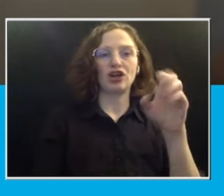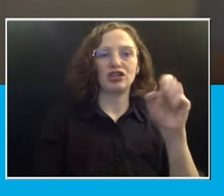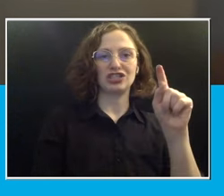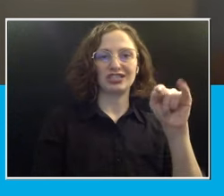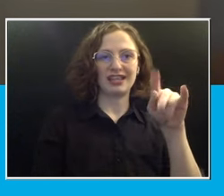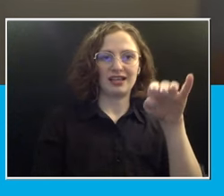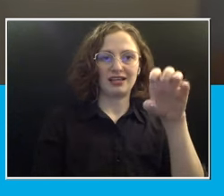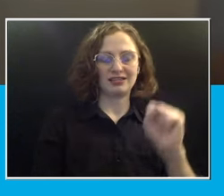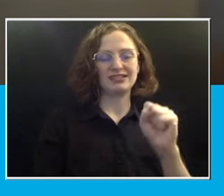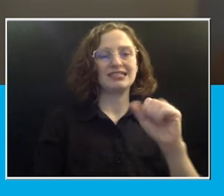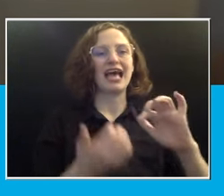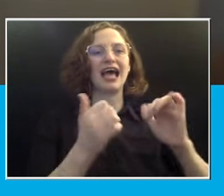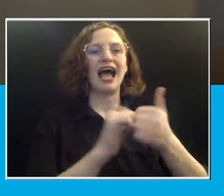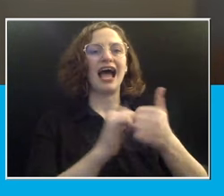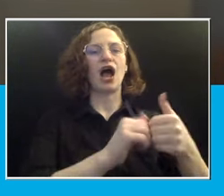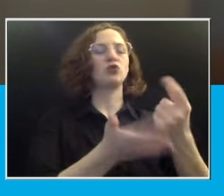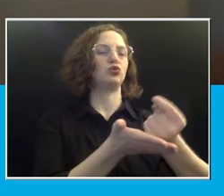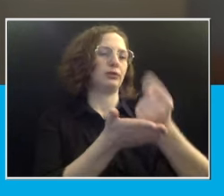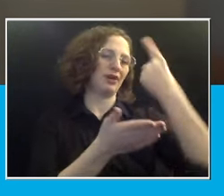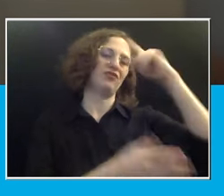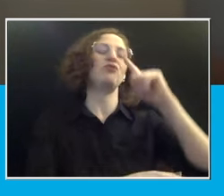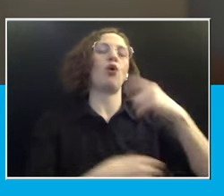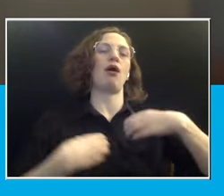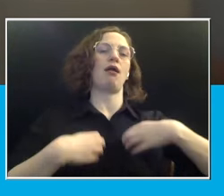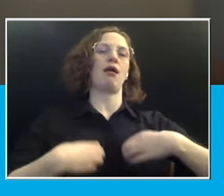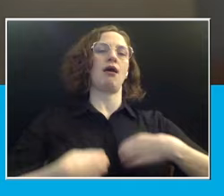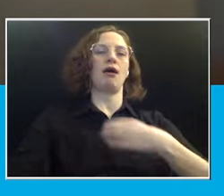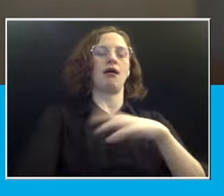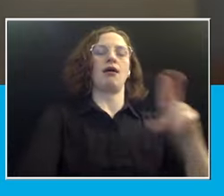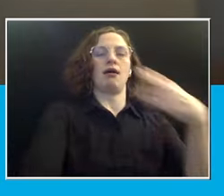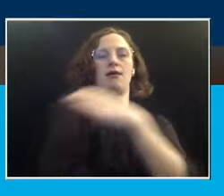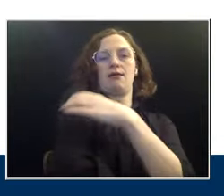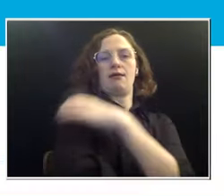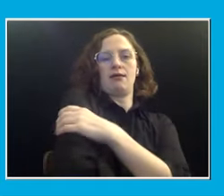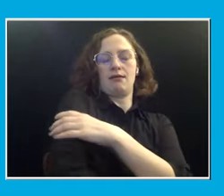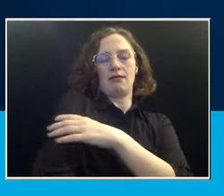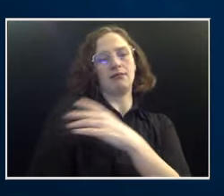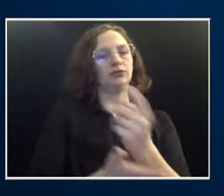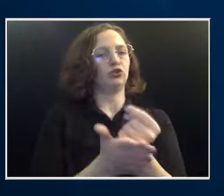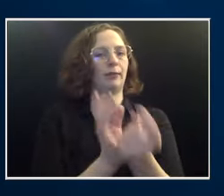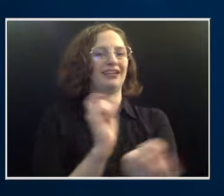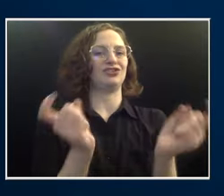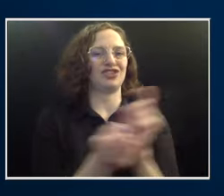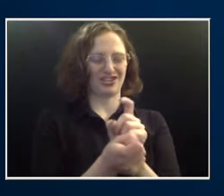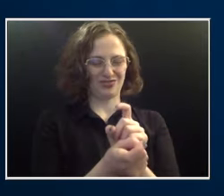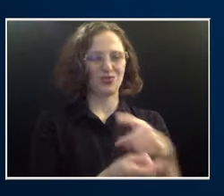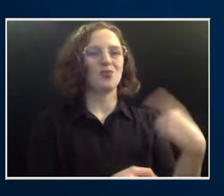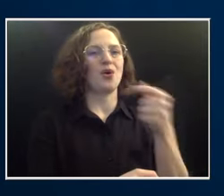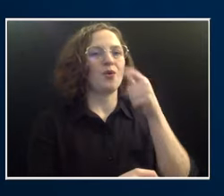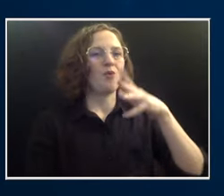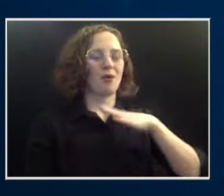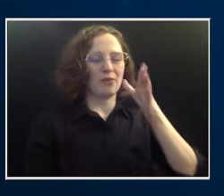hypertension. Meet one young woman hoping new medicine will help reclaim her life, Wednesday at 8.